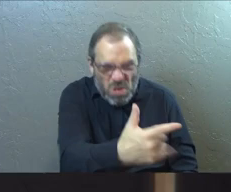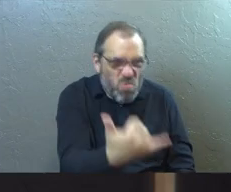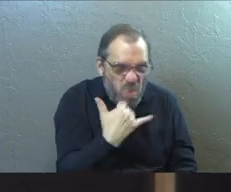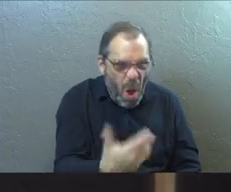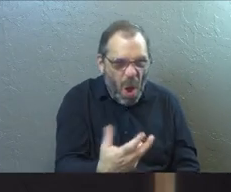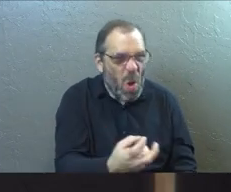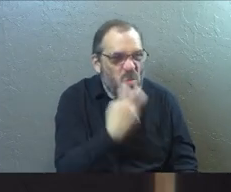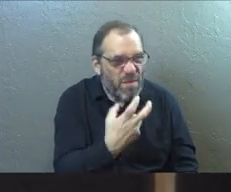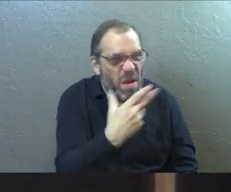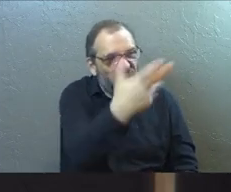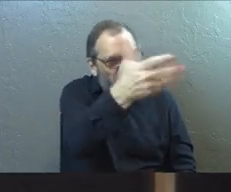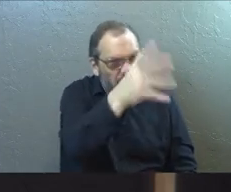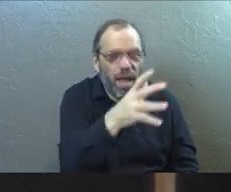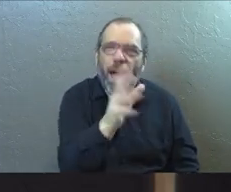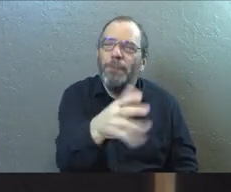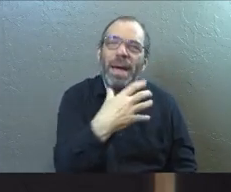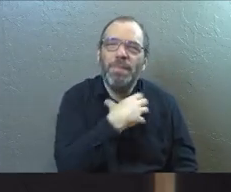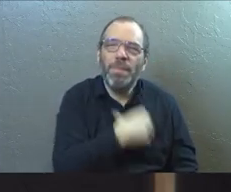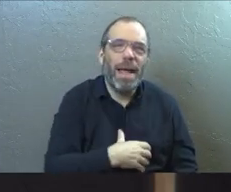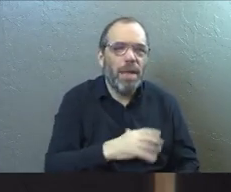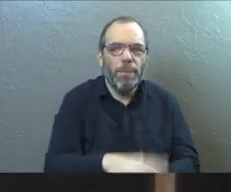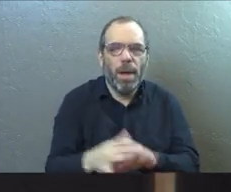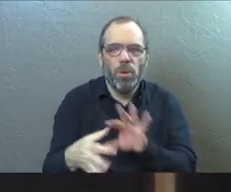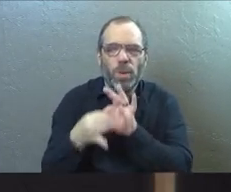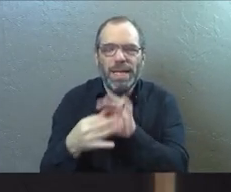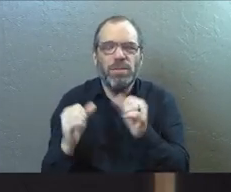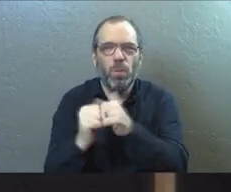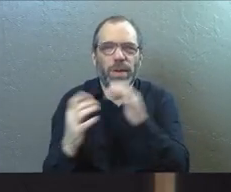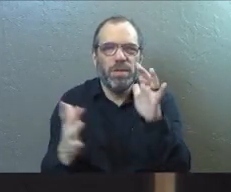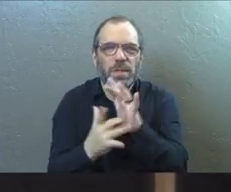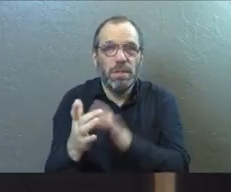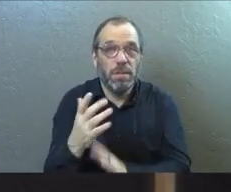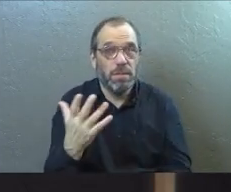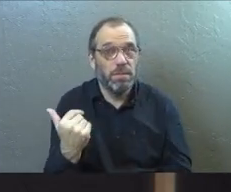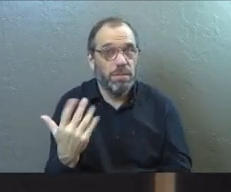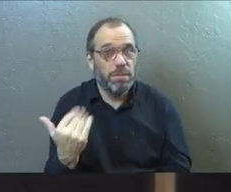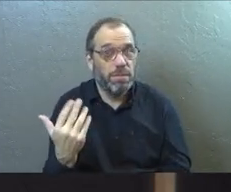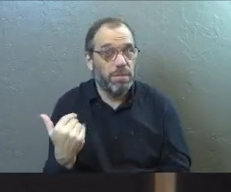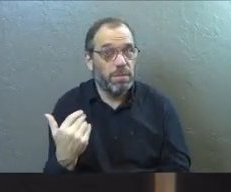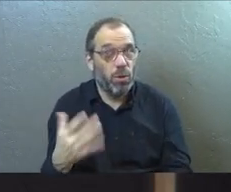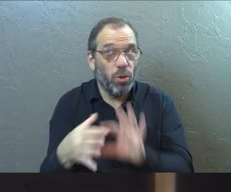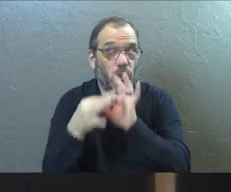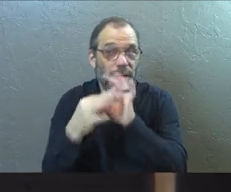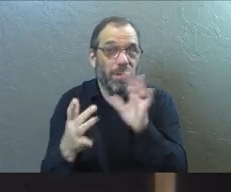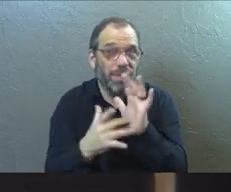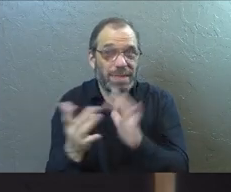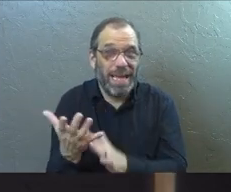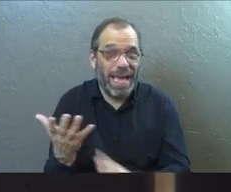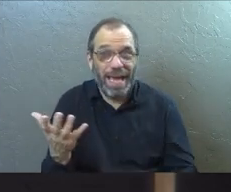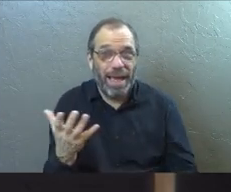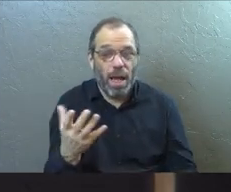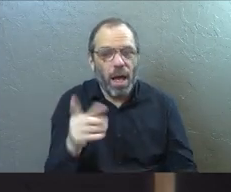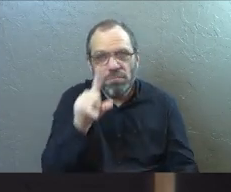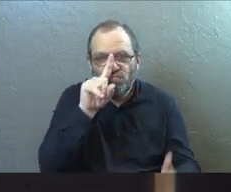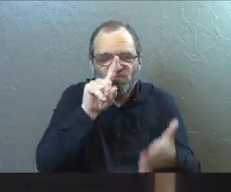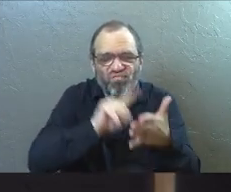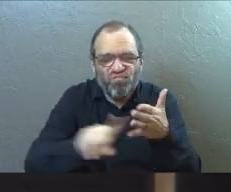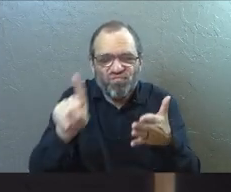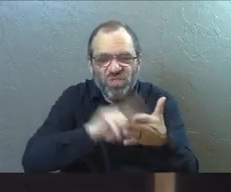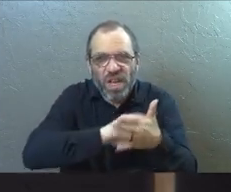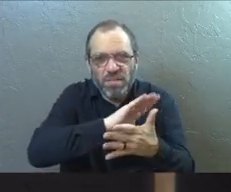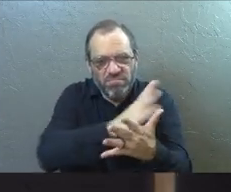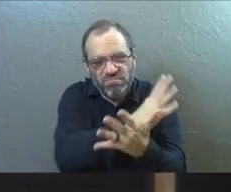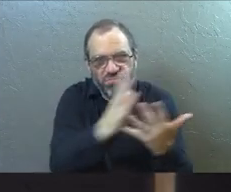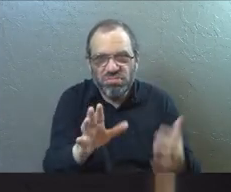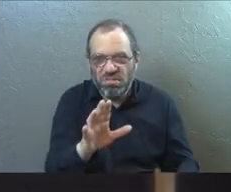I mean, be passionate. But what's it doing to your relationship with Jesus for real? Just start to take inventory of all of the